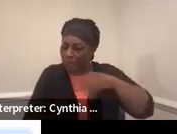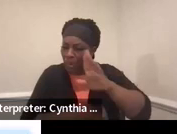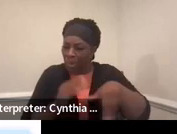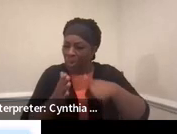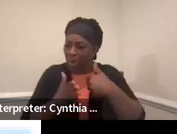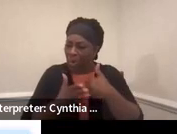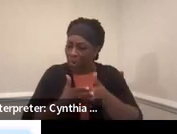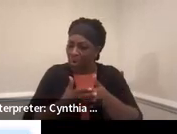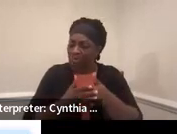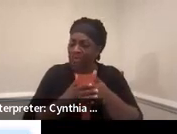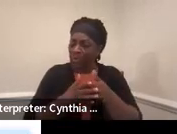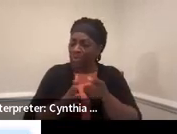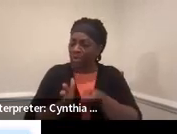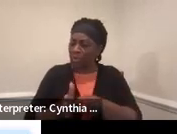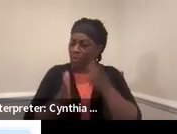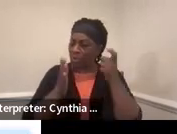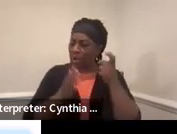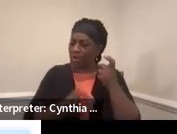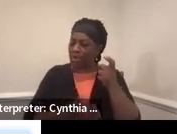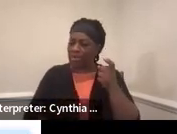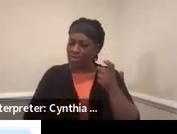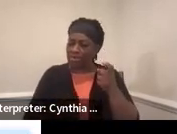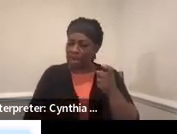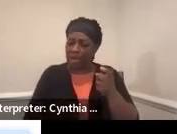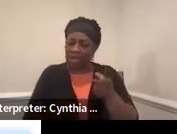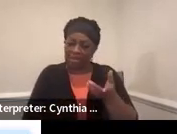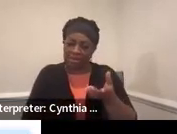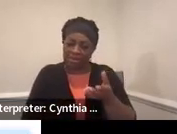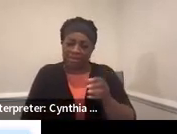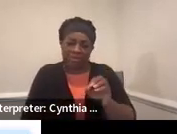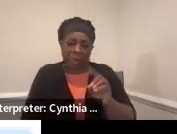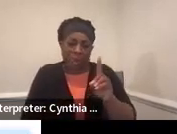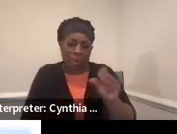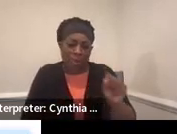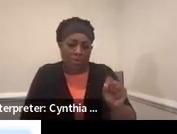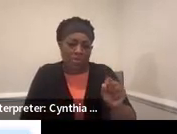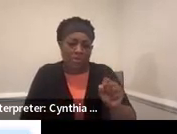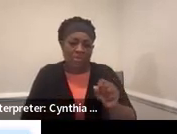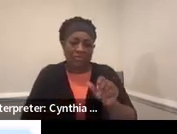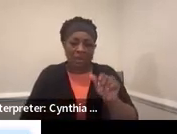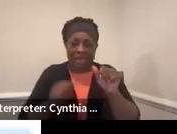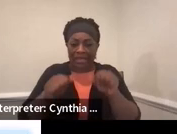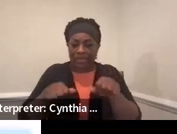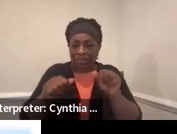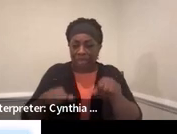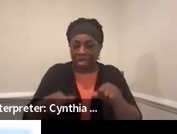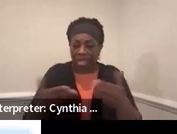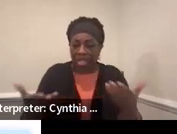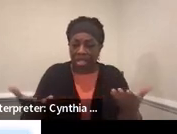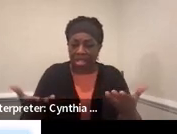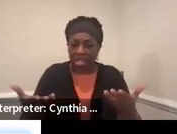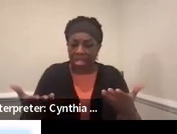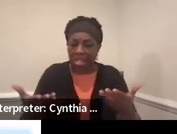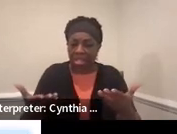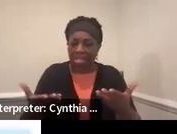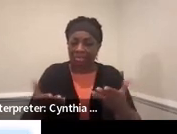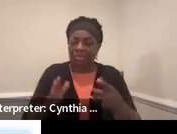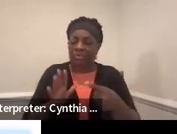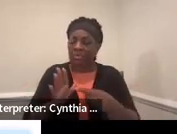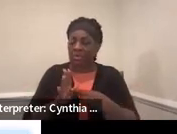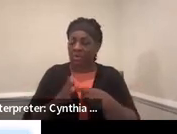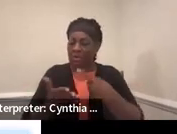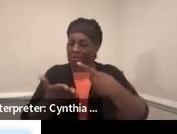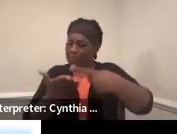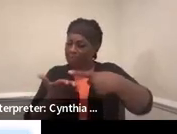is going to be required by OATS to be determined eligible? So this is when having this